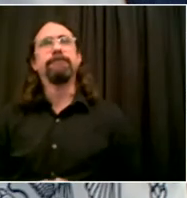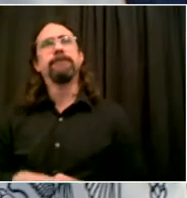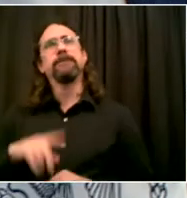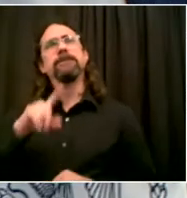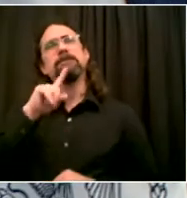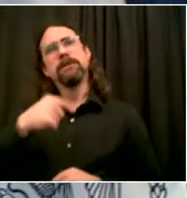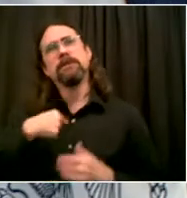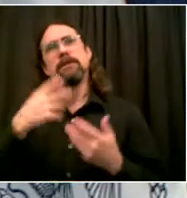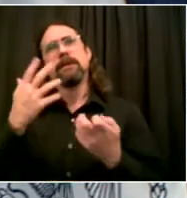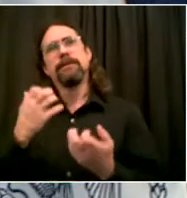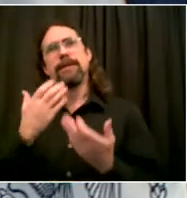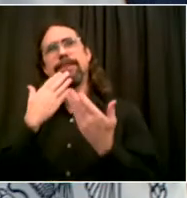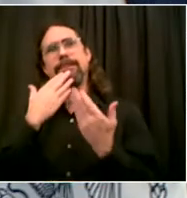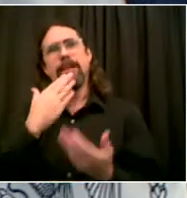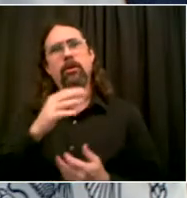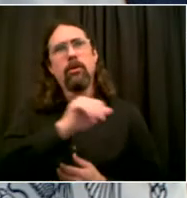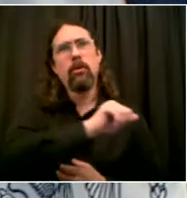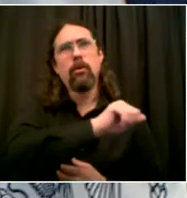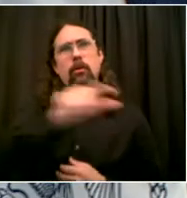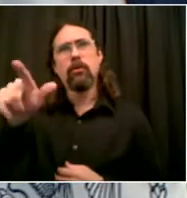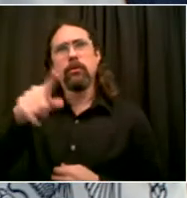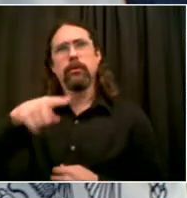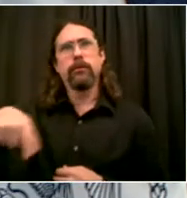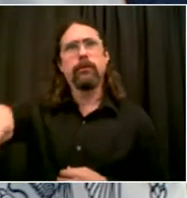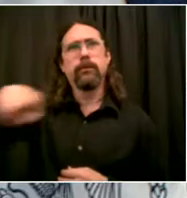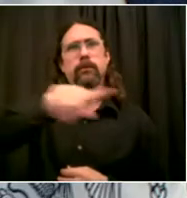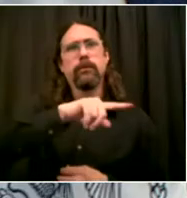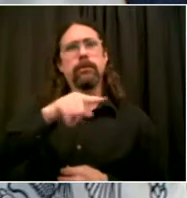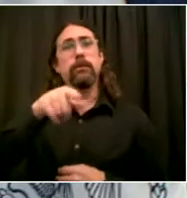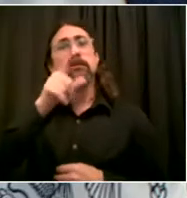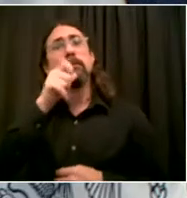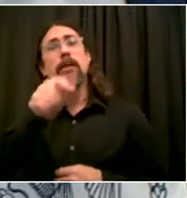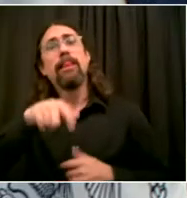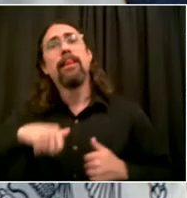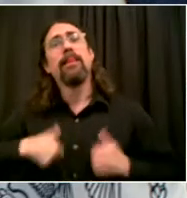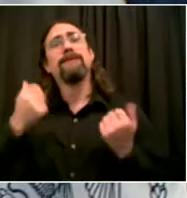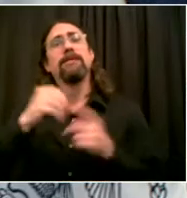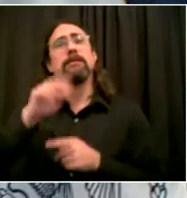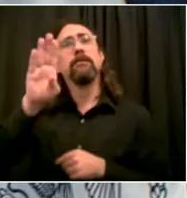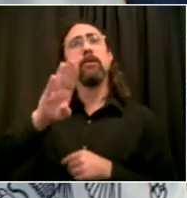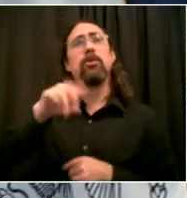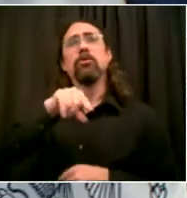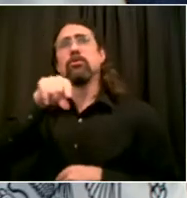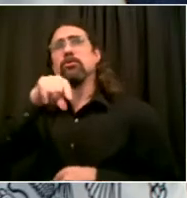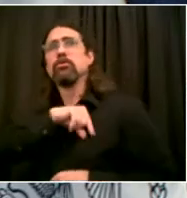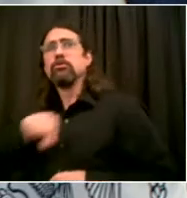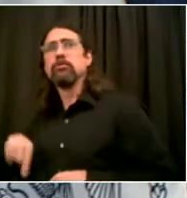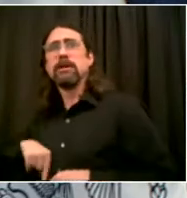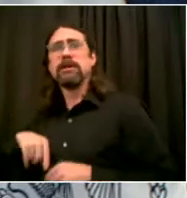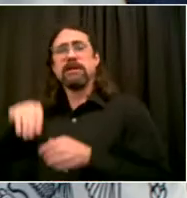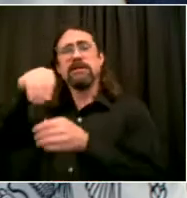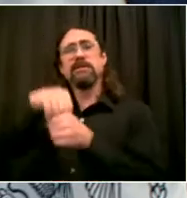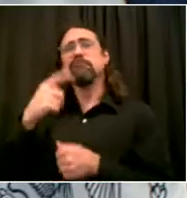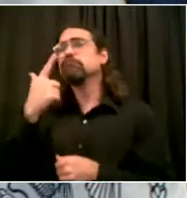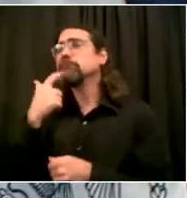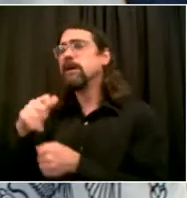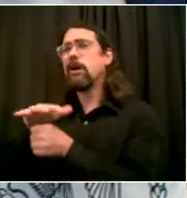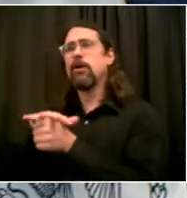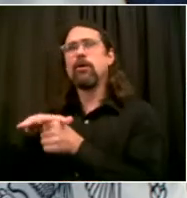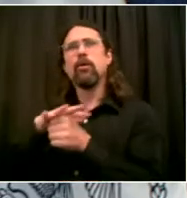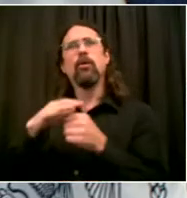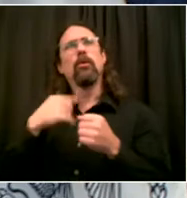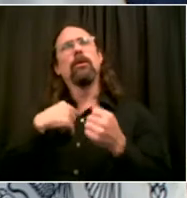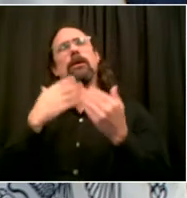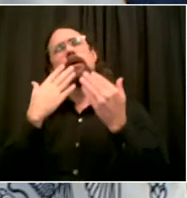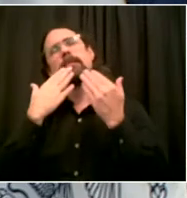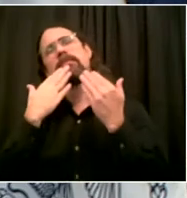huge positive difference. I want to thank so many community leaders or organizations. Members of the community have really stepped up. It's been fantastic. The best